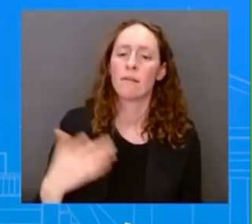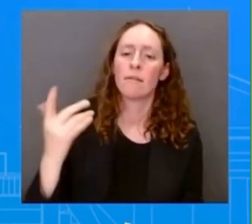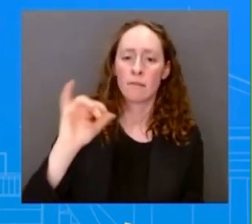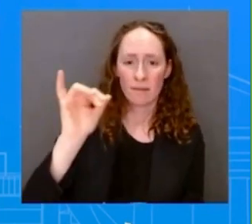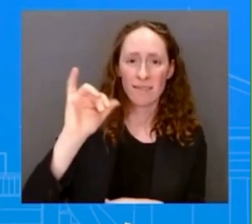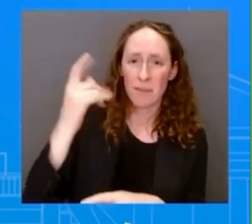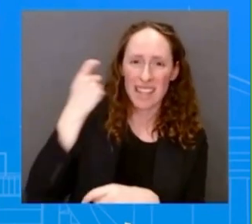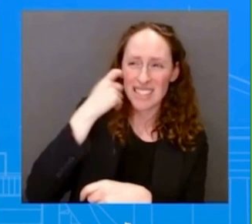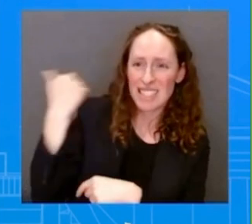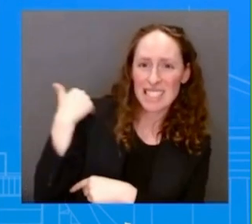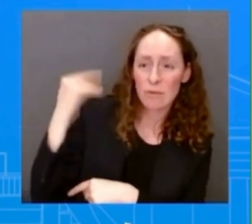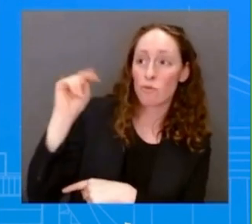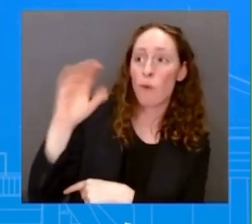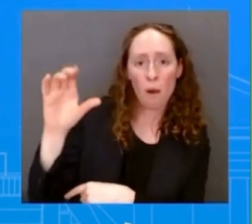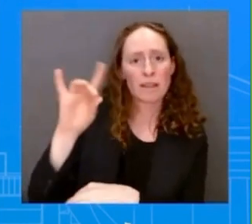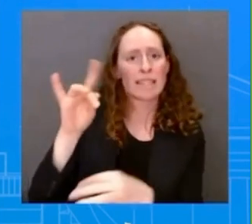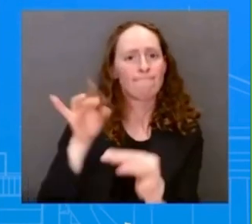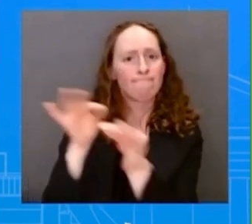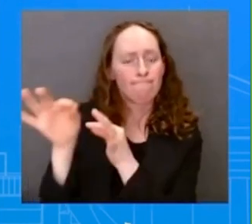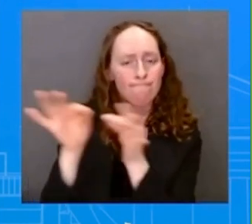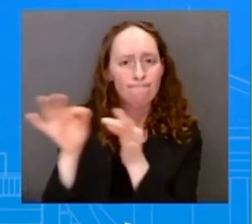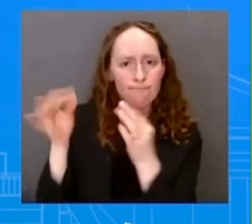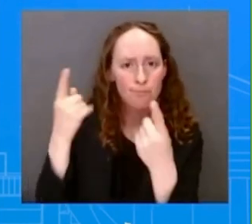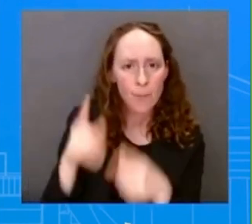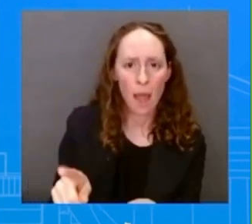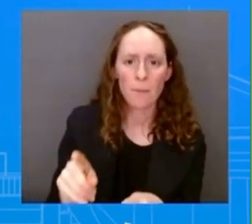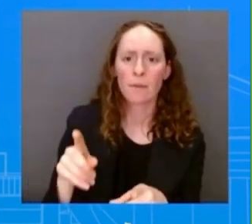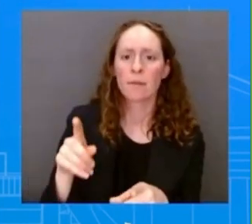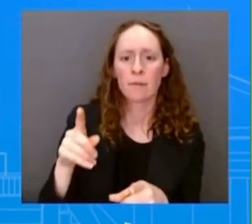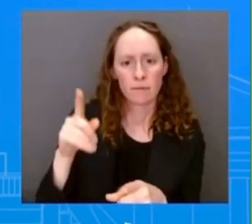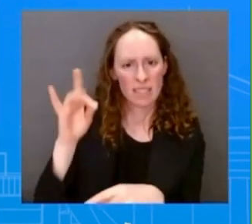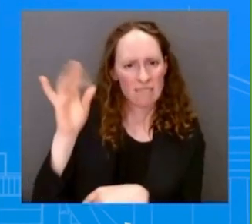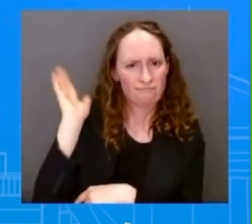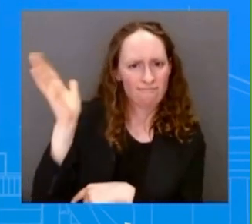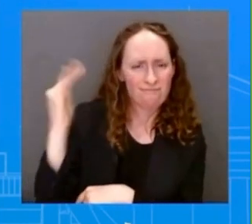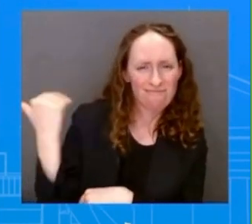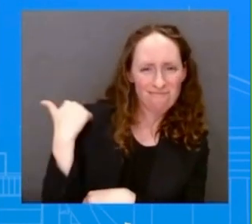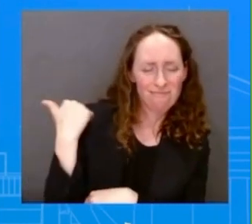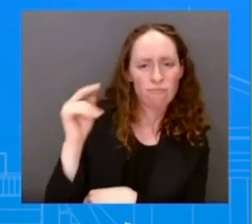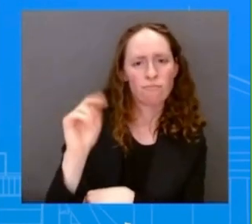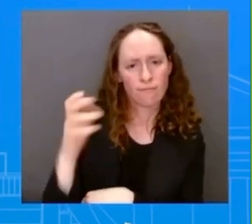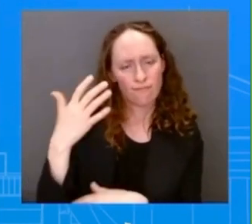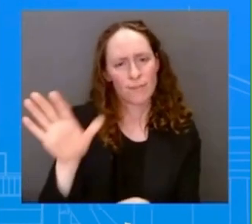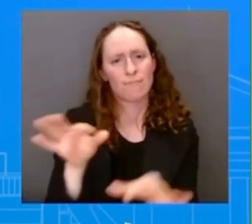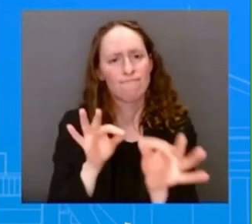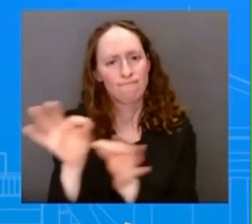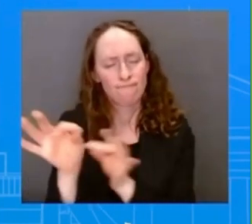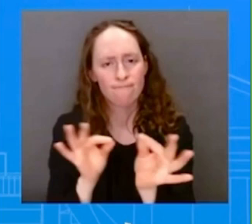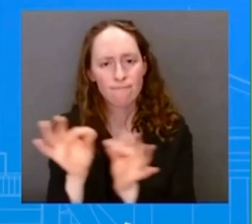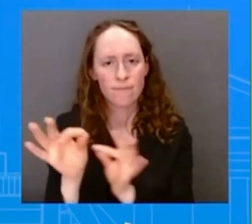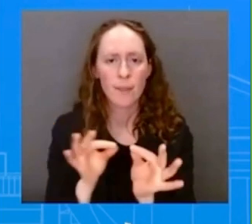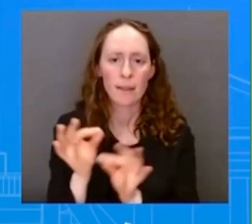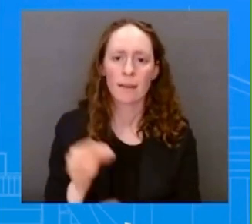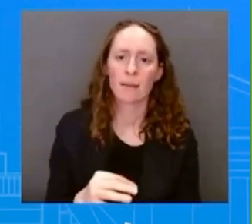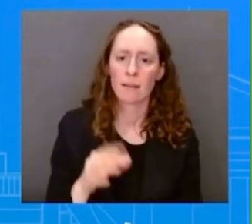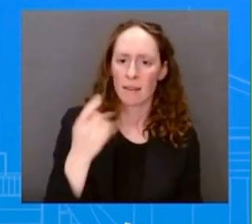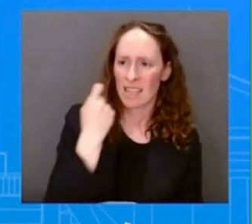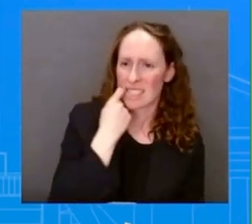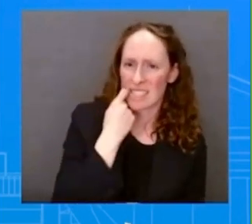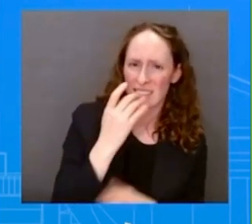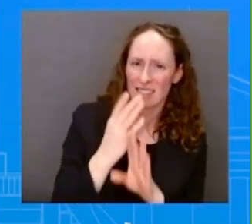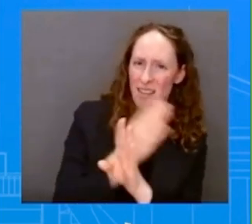Carolina. He spoke about it on the day of, laying out, giving out his condolences and being very clear on what the next steps need to be.